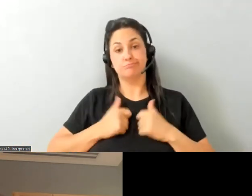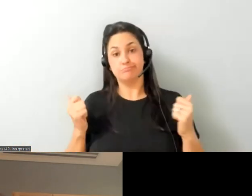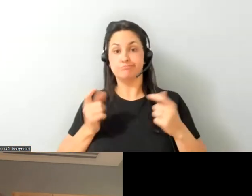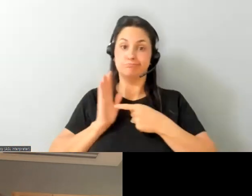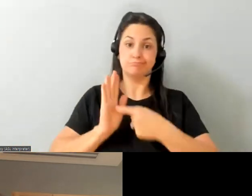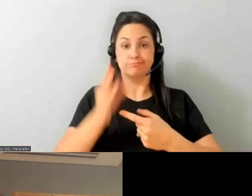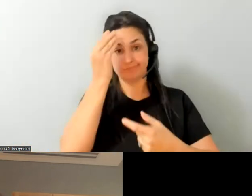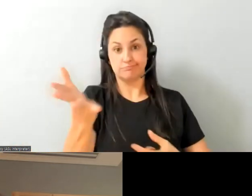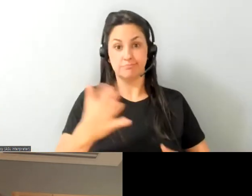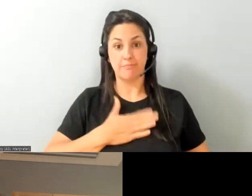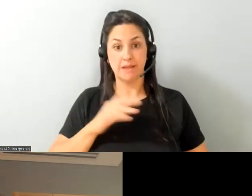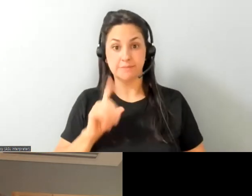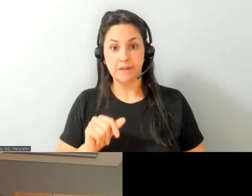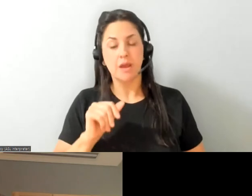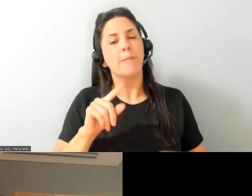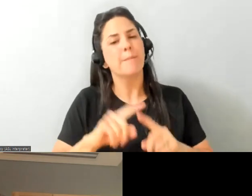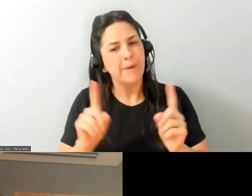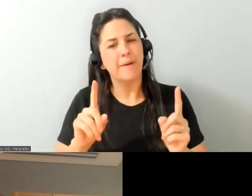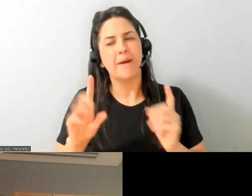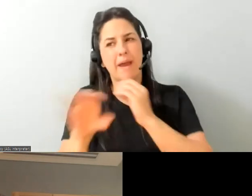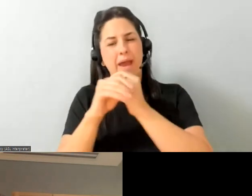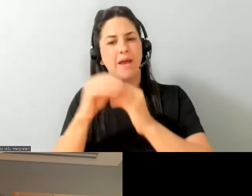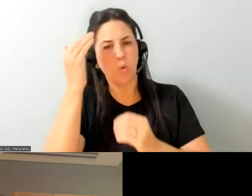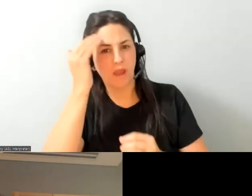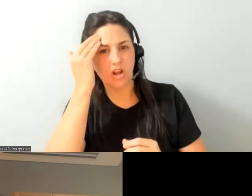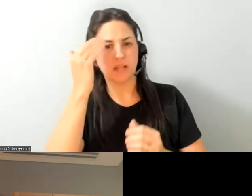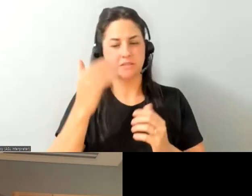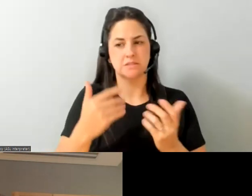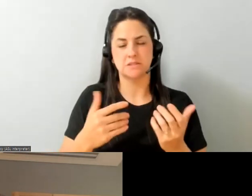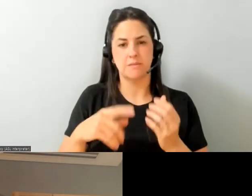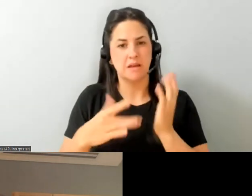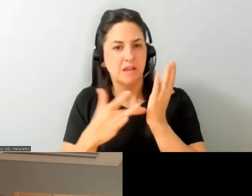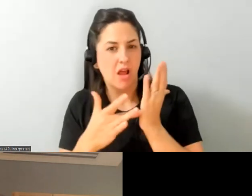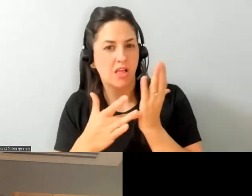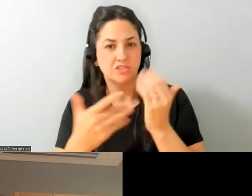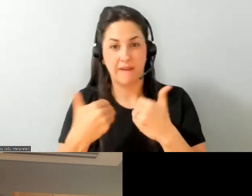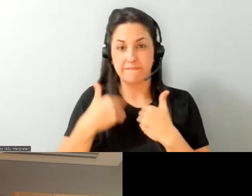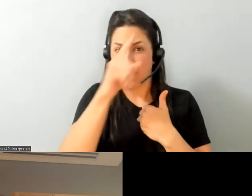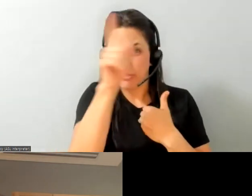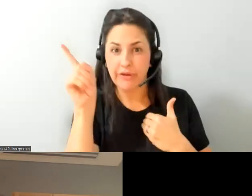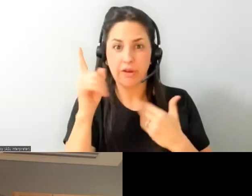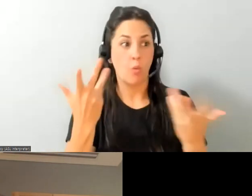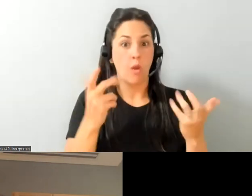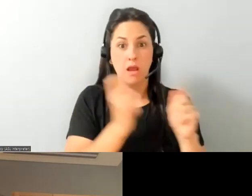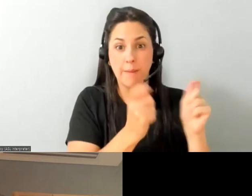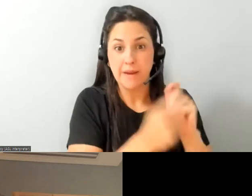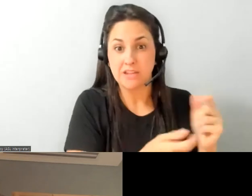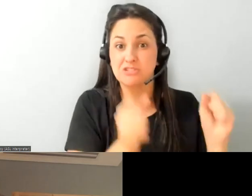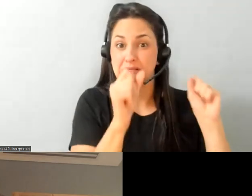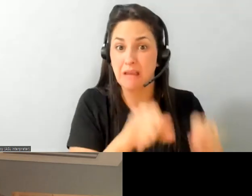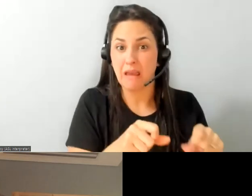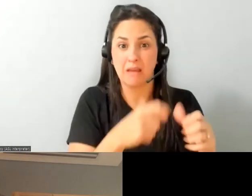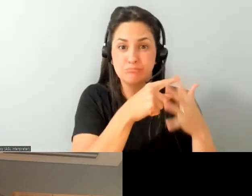awareness and knowledge of what the technologies what the accommodations are and how we meet needs